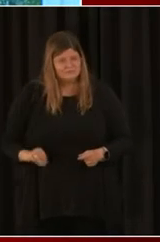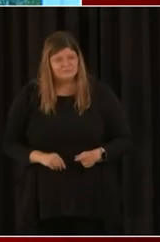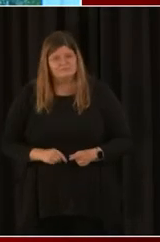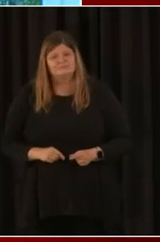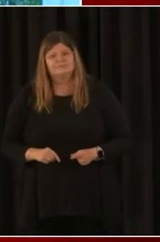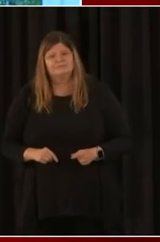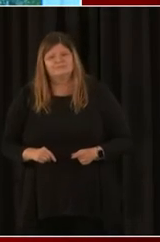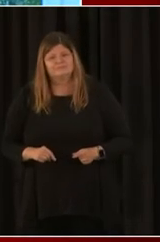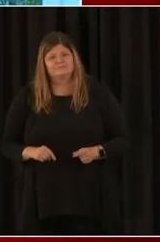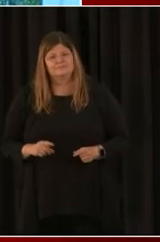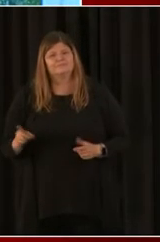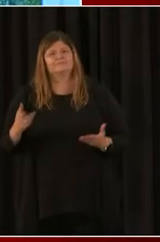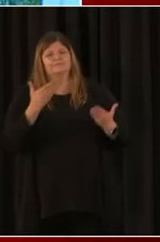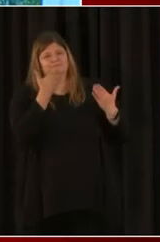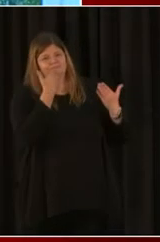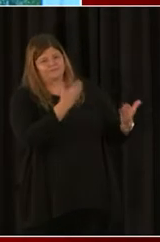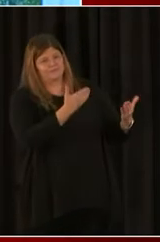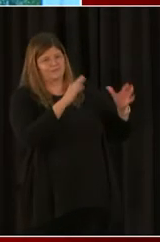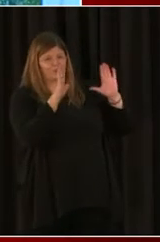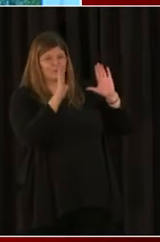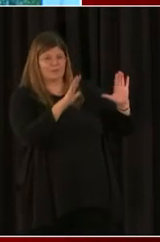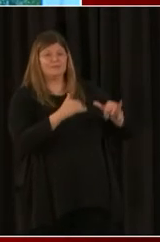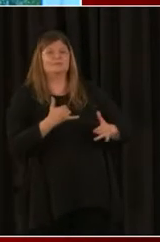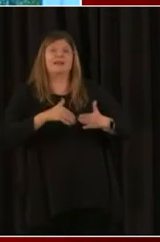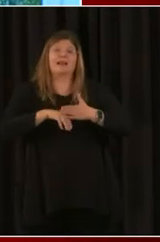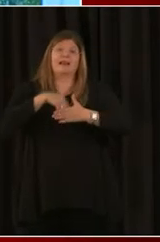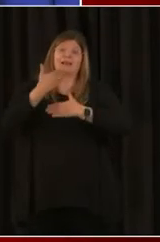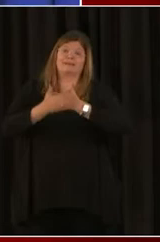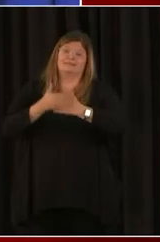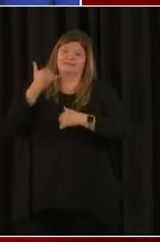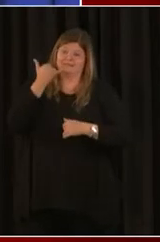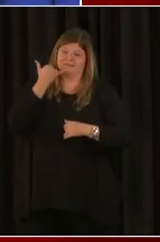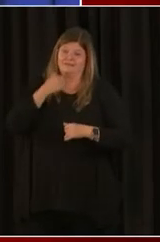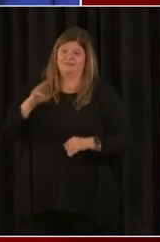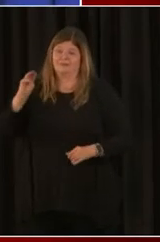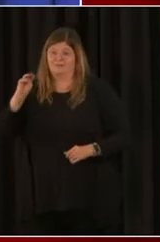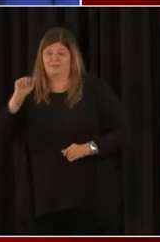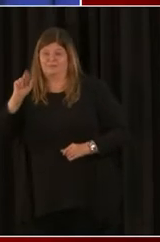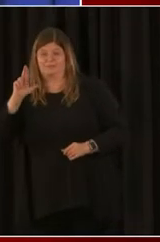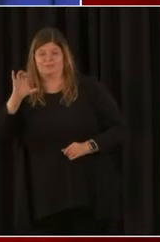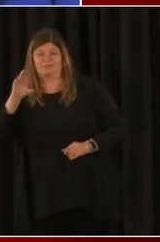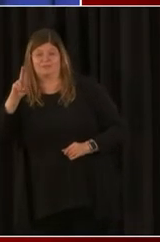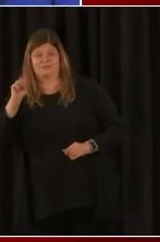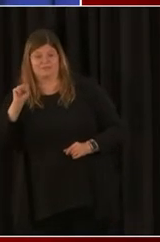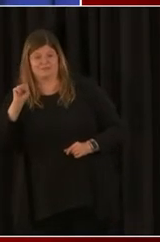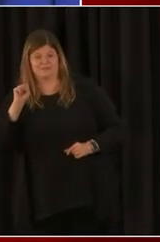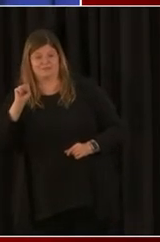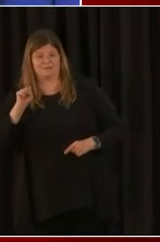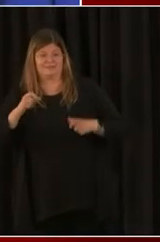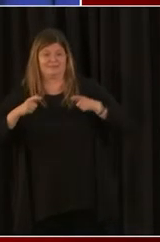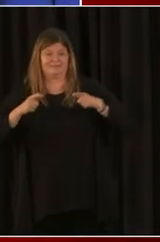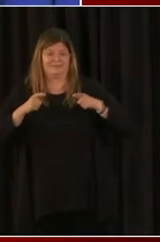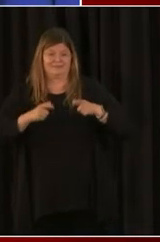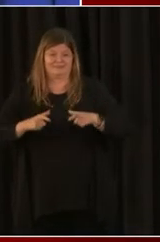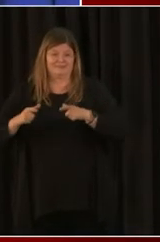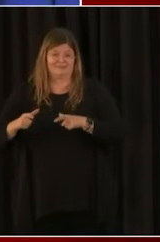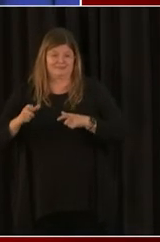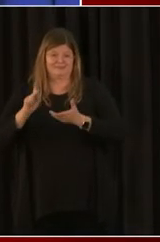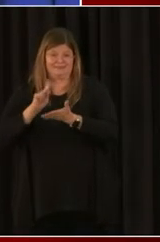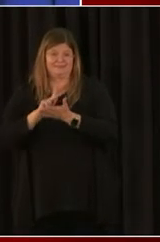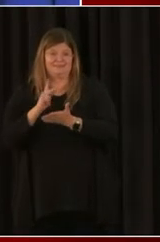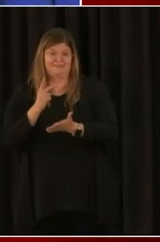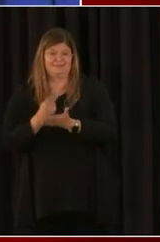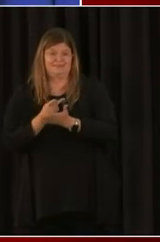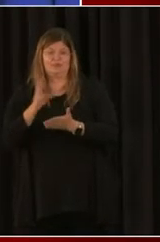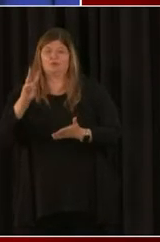Great. Next caller is actually Marcus in Ward 4, who has a question about PPP.